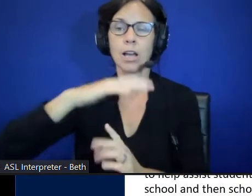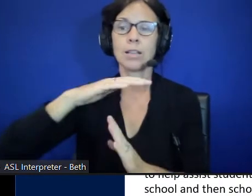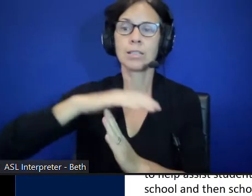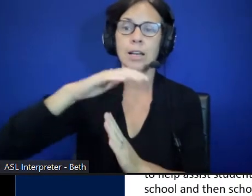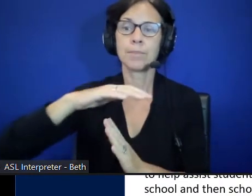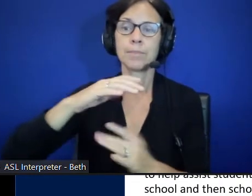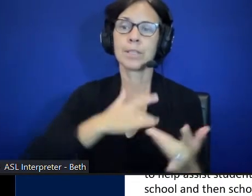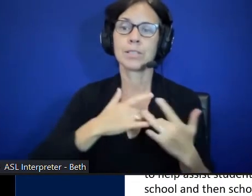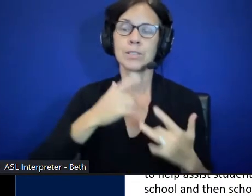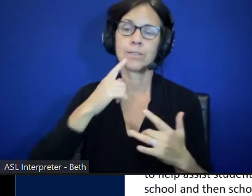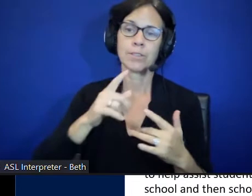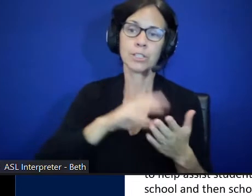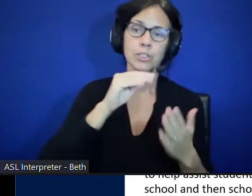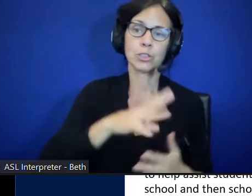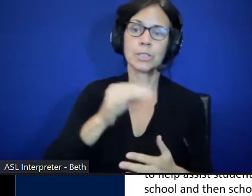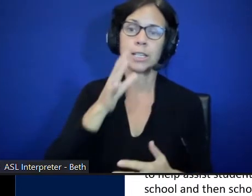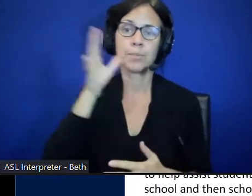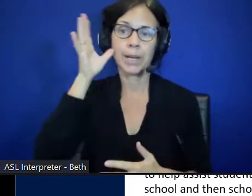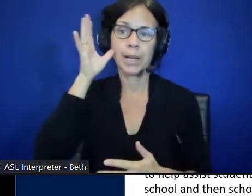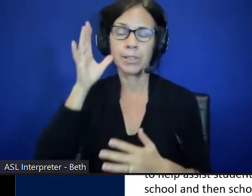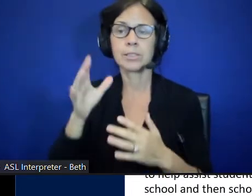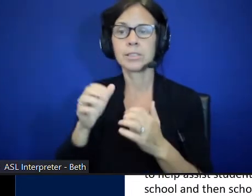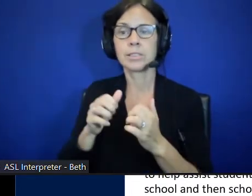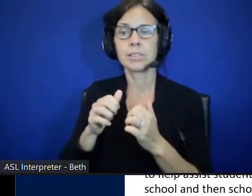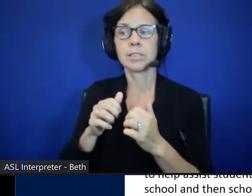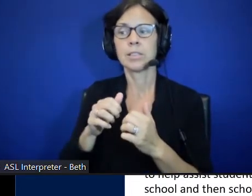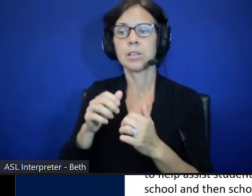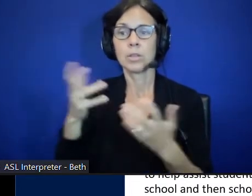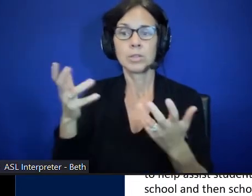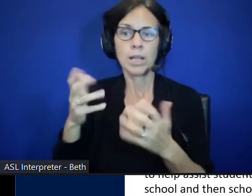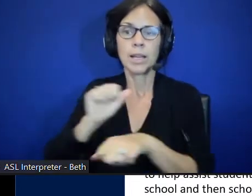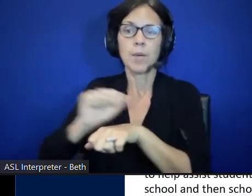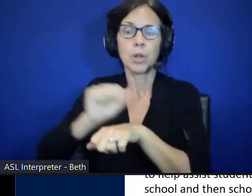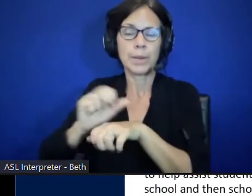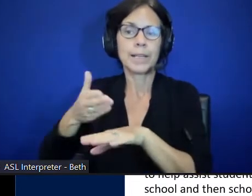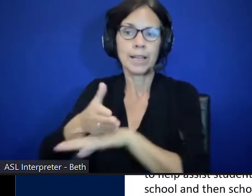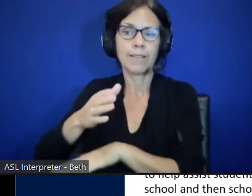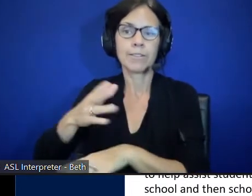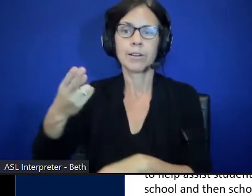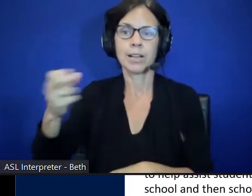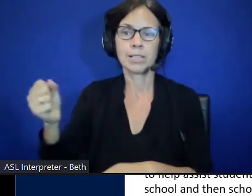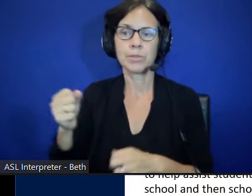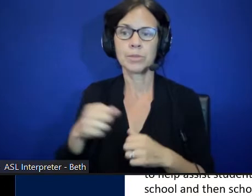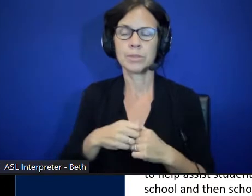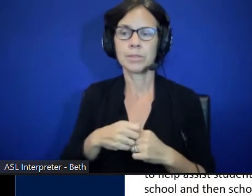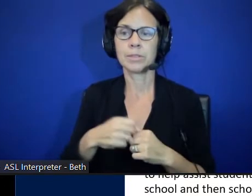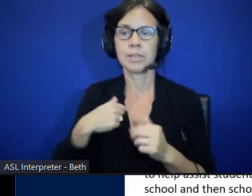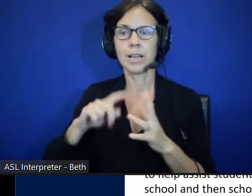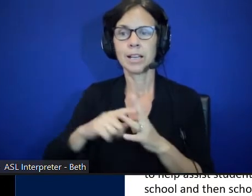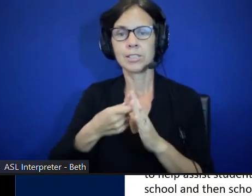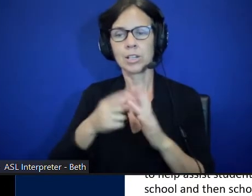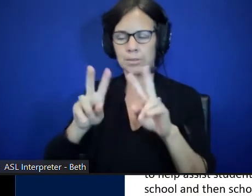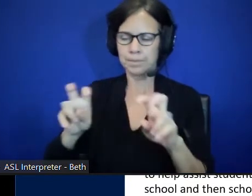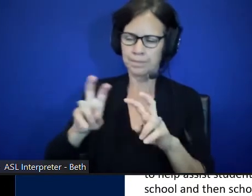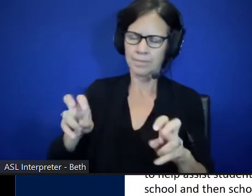disabilities was gainful employment after high school. I started looking at what could